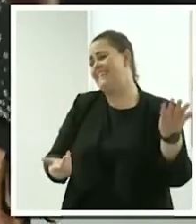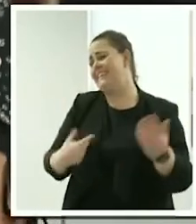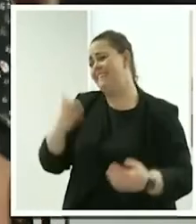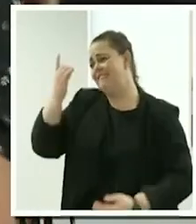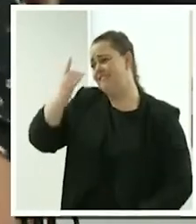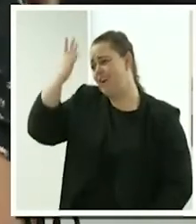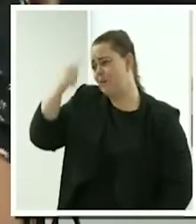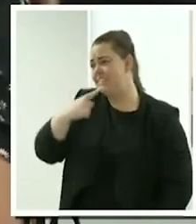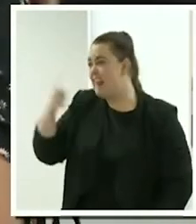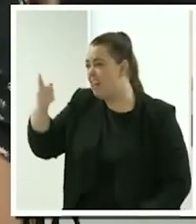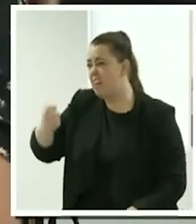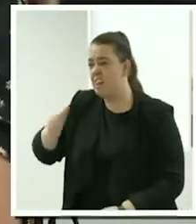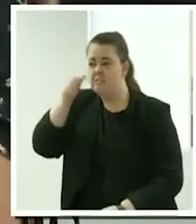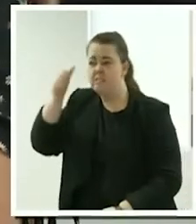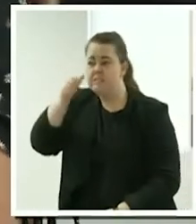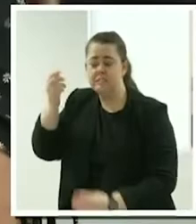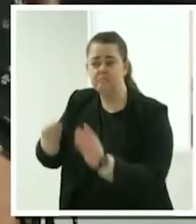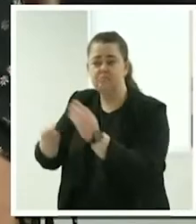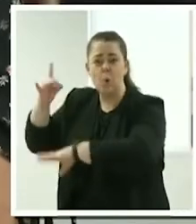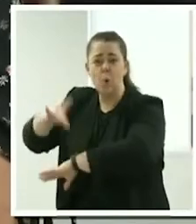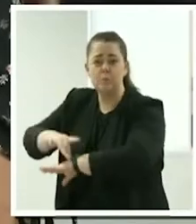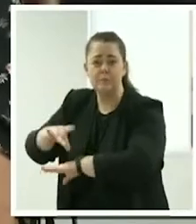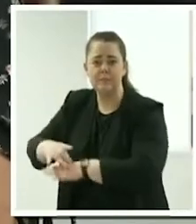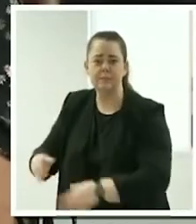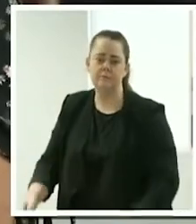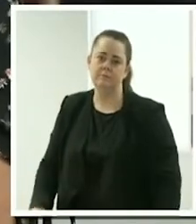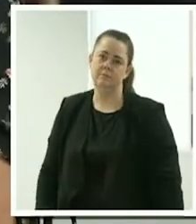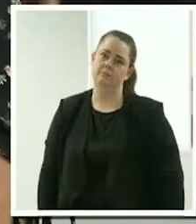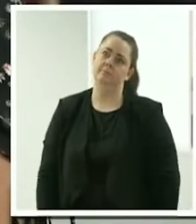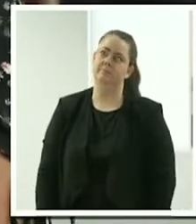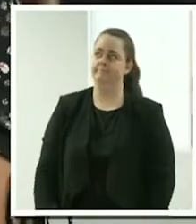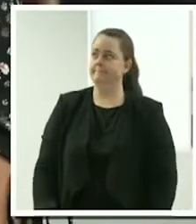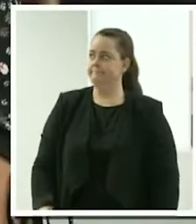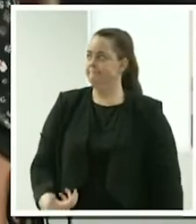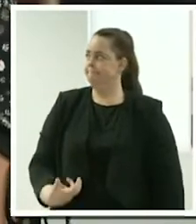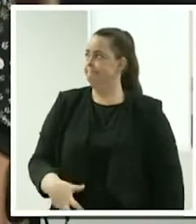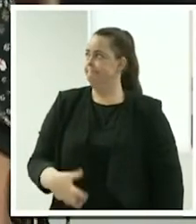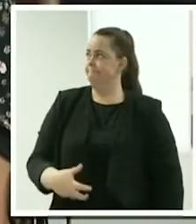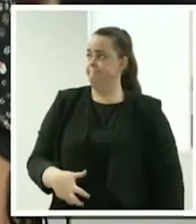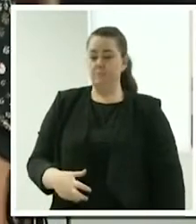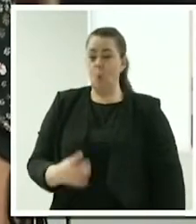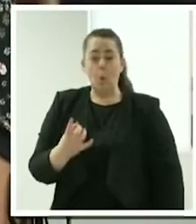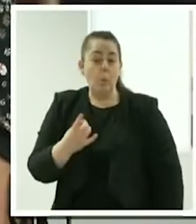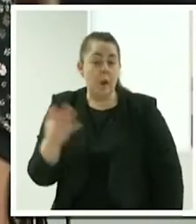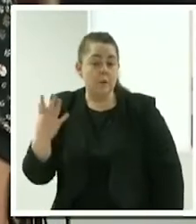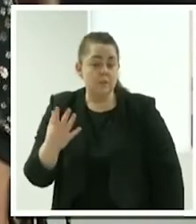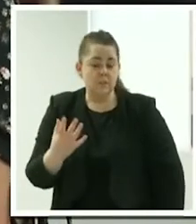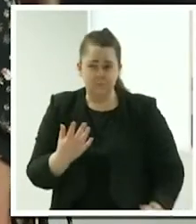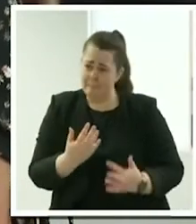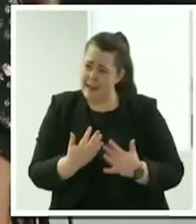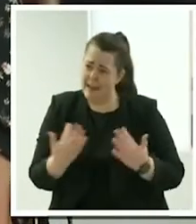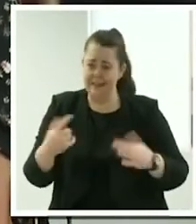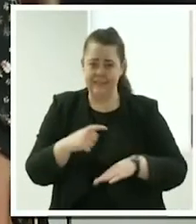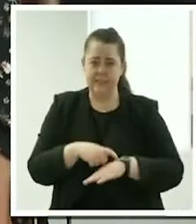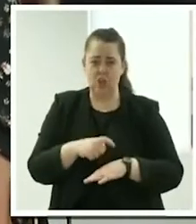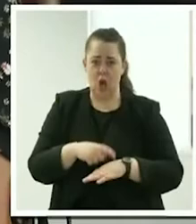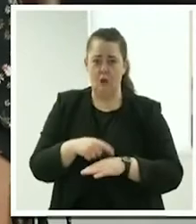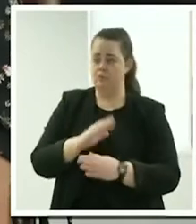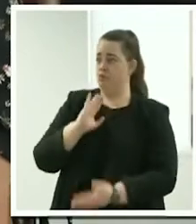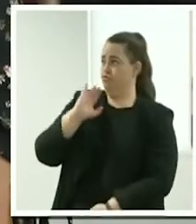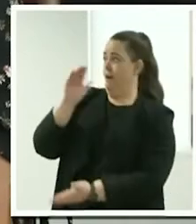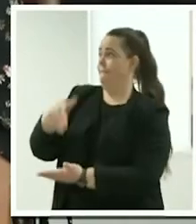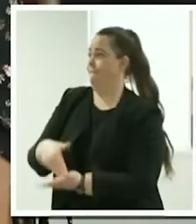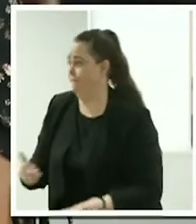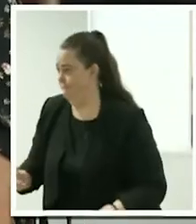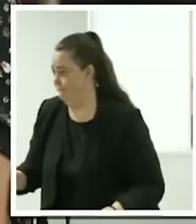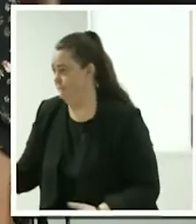They went to hospital yesterday. And that didn't happen to me once, it happened to me several times. And once I